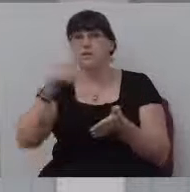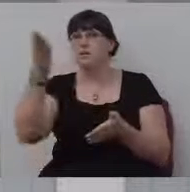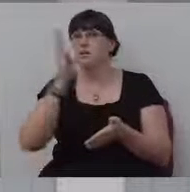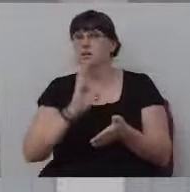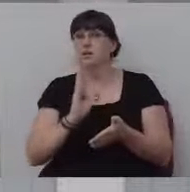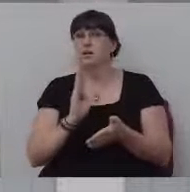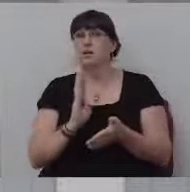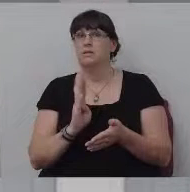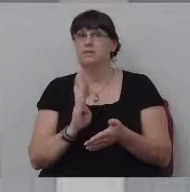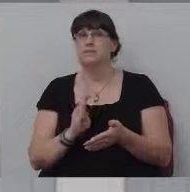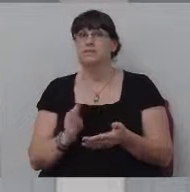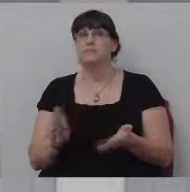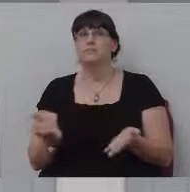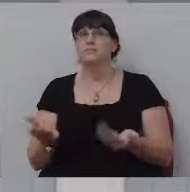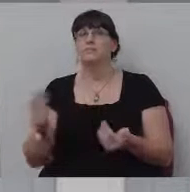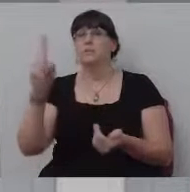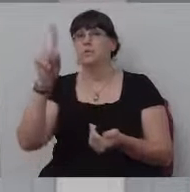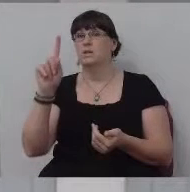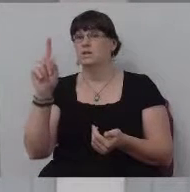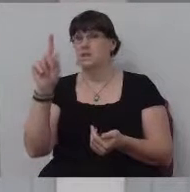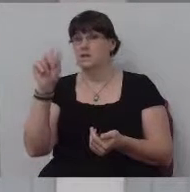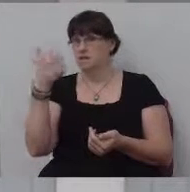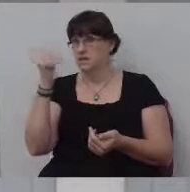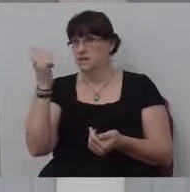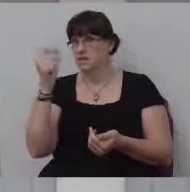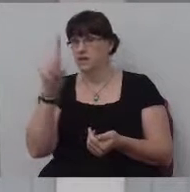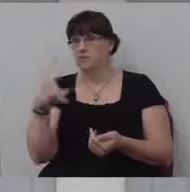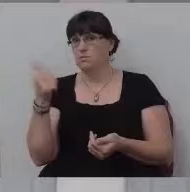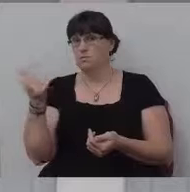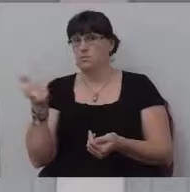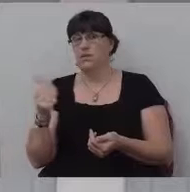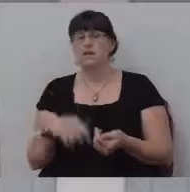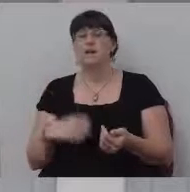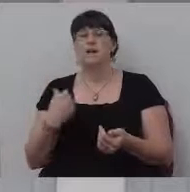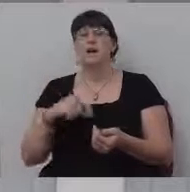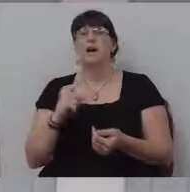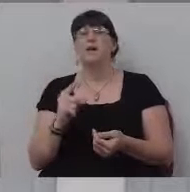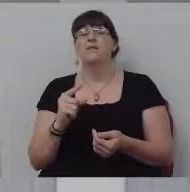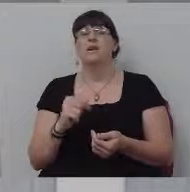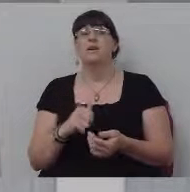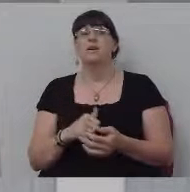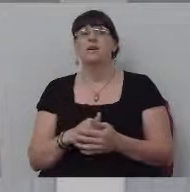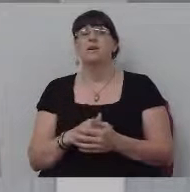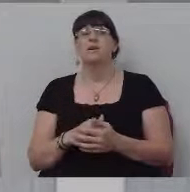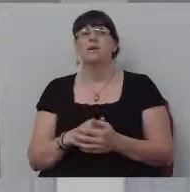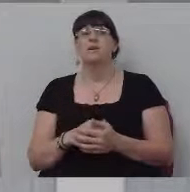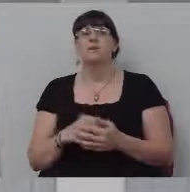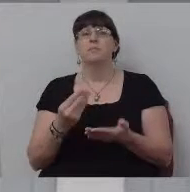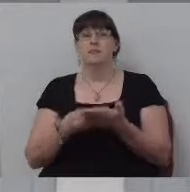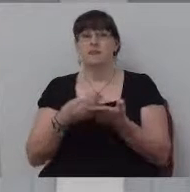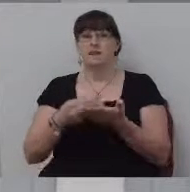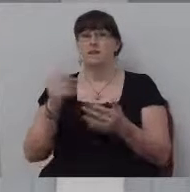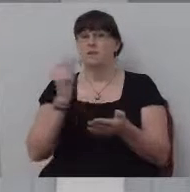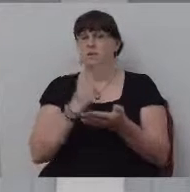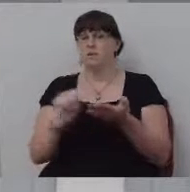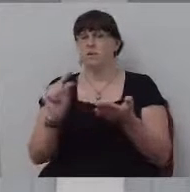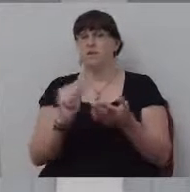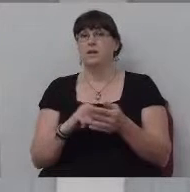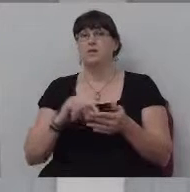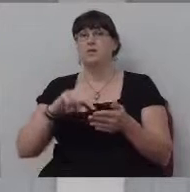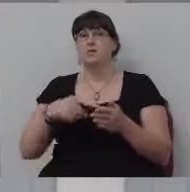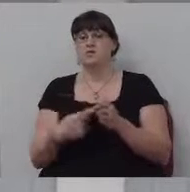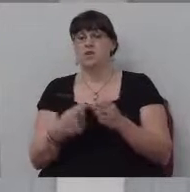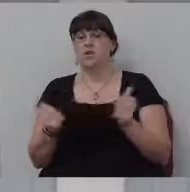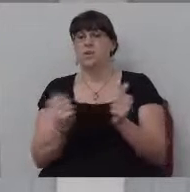wants 10% of our income every week to start